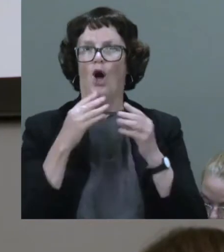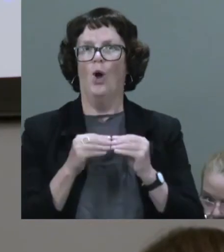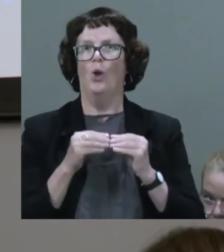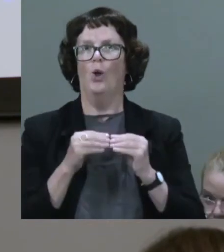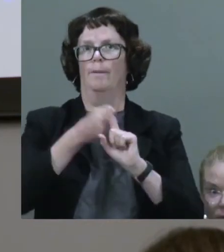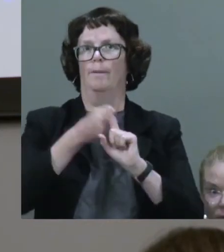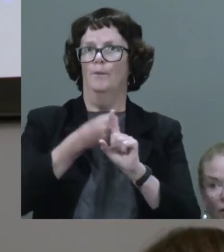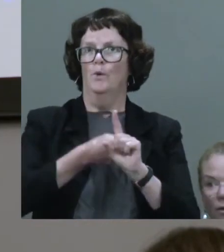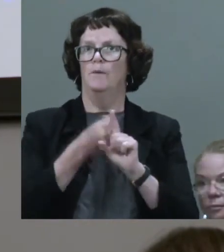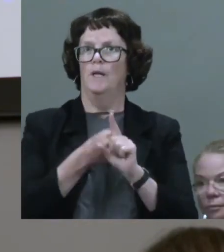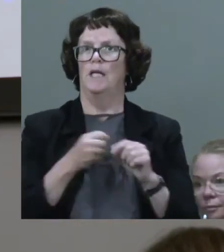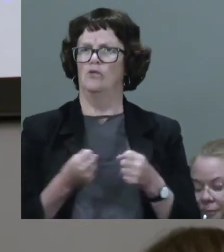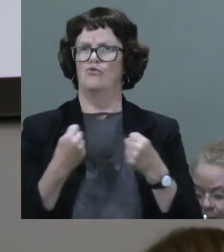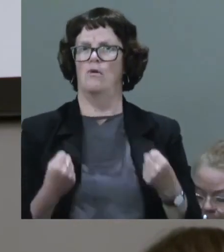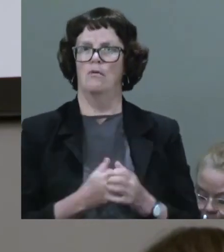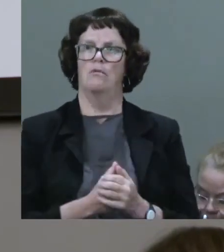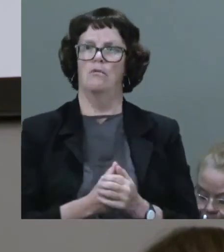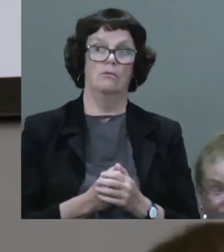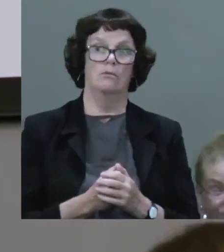makes sense.